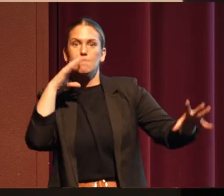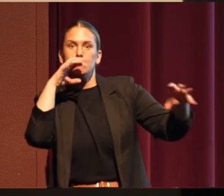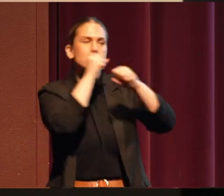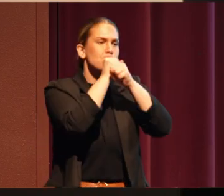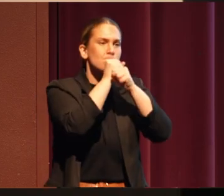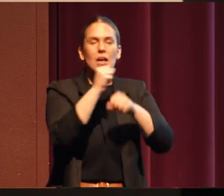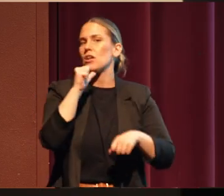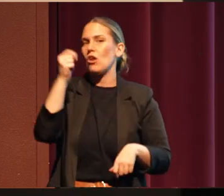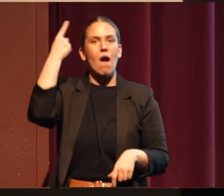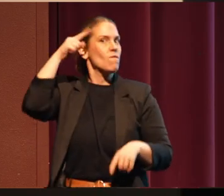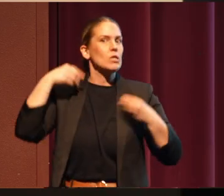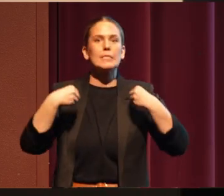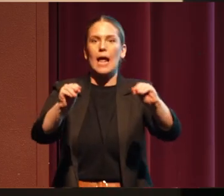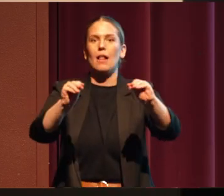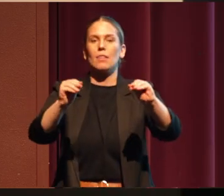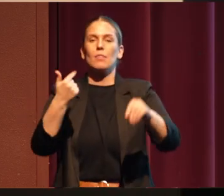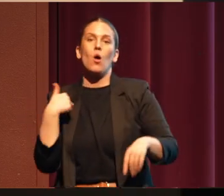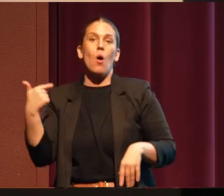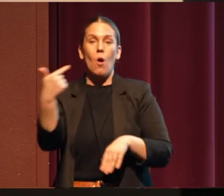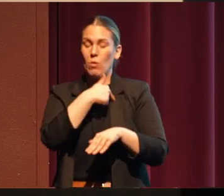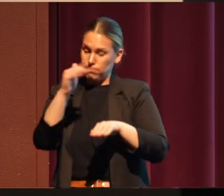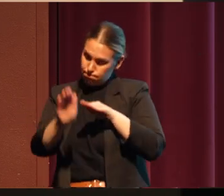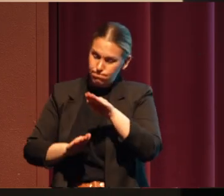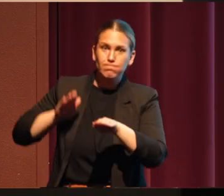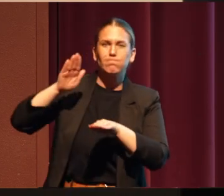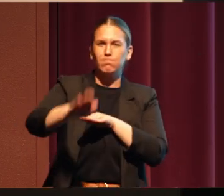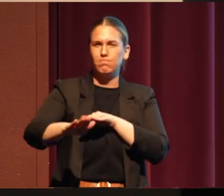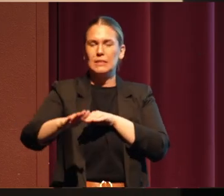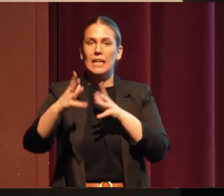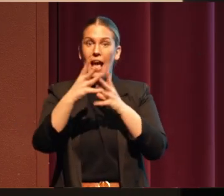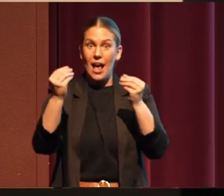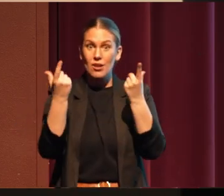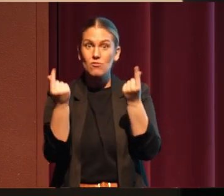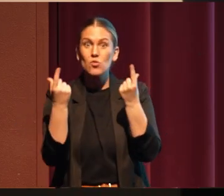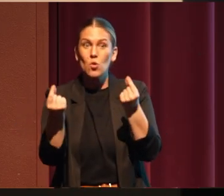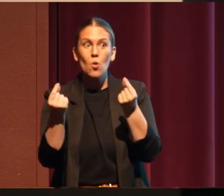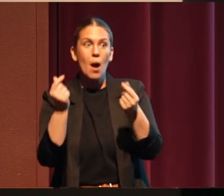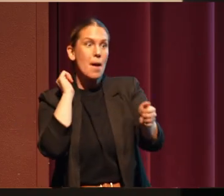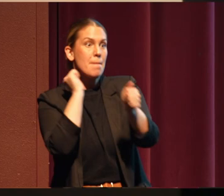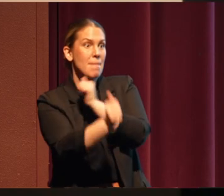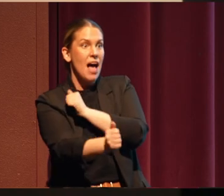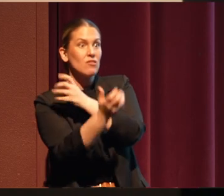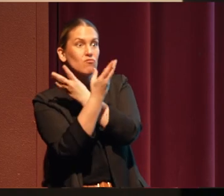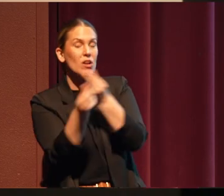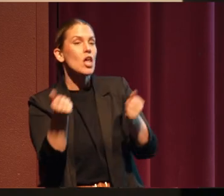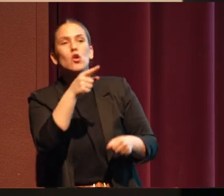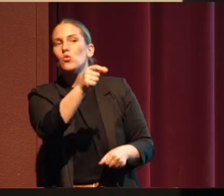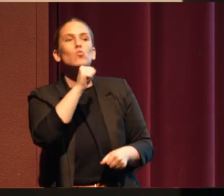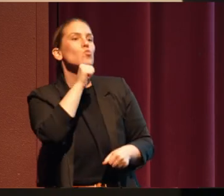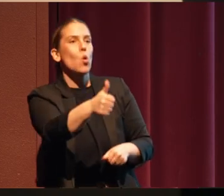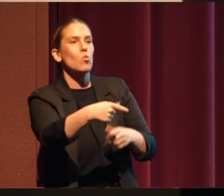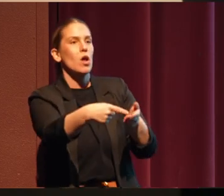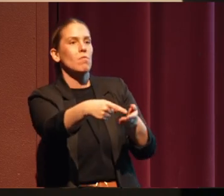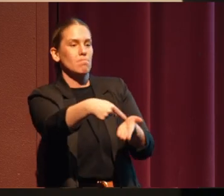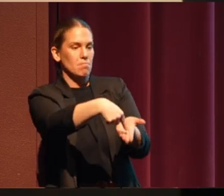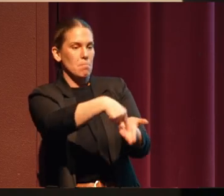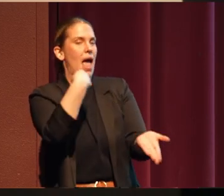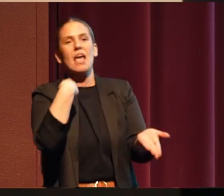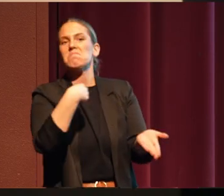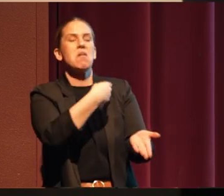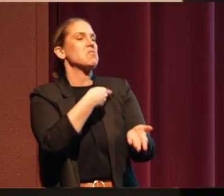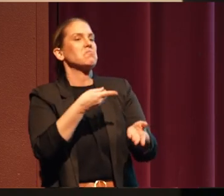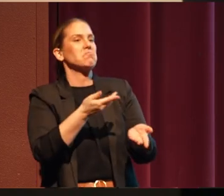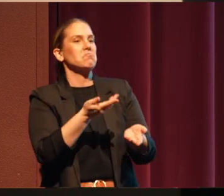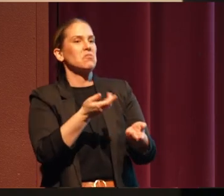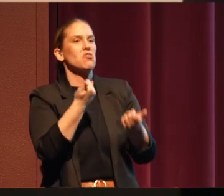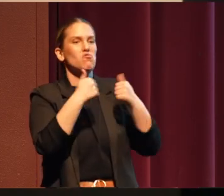We took it a step further and we passed a resolution. Don't come back and offer us money again. So we have learned